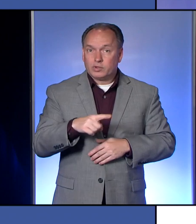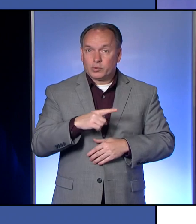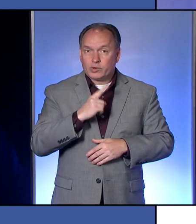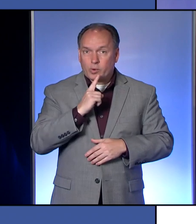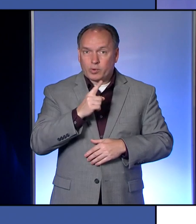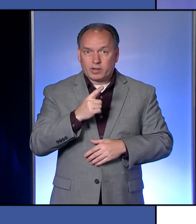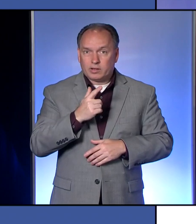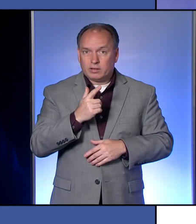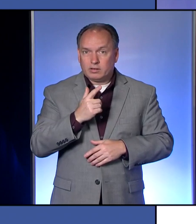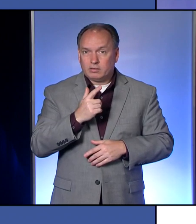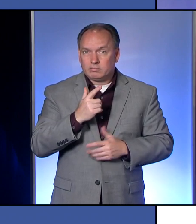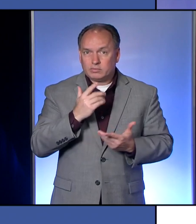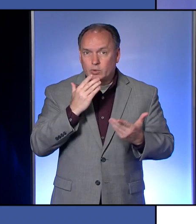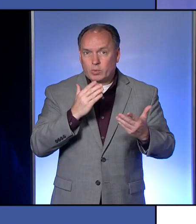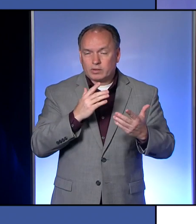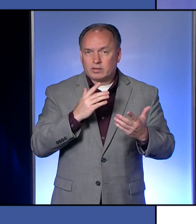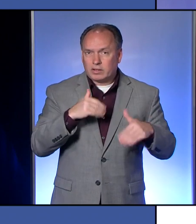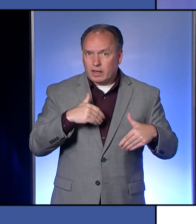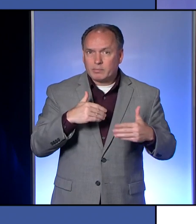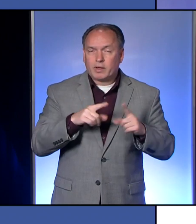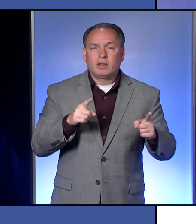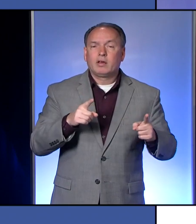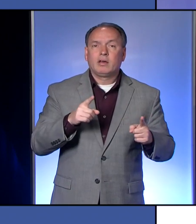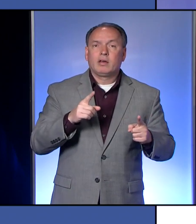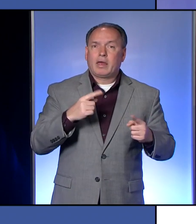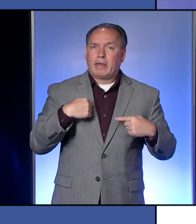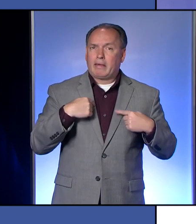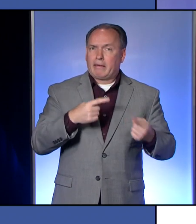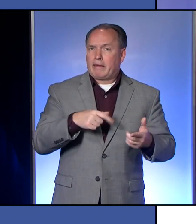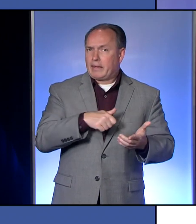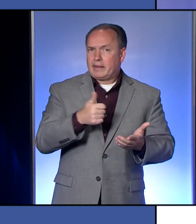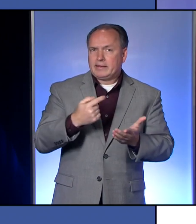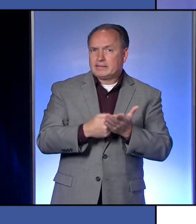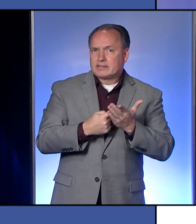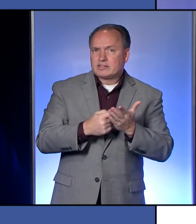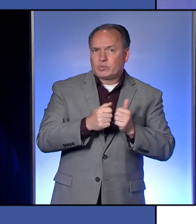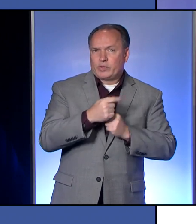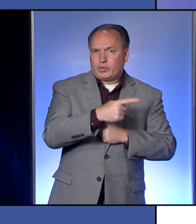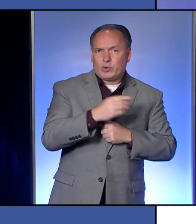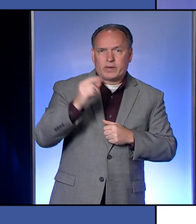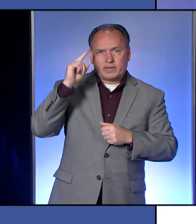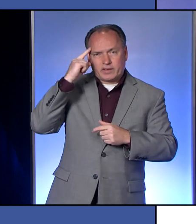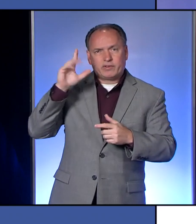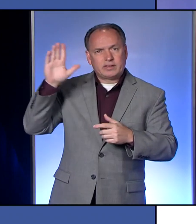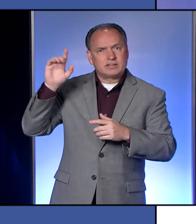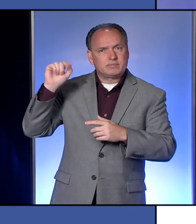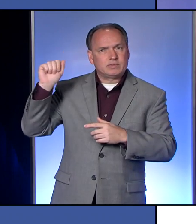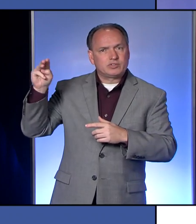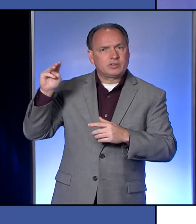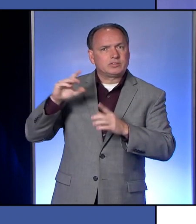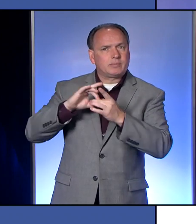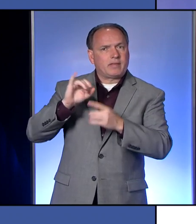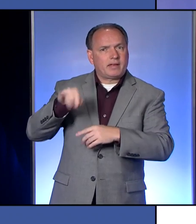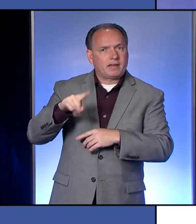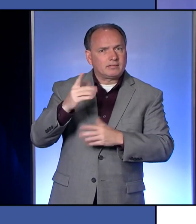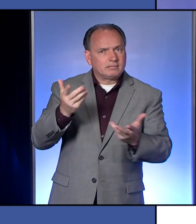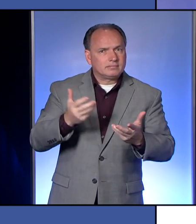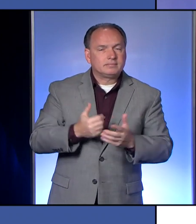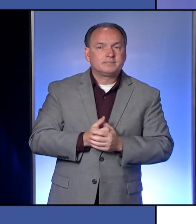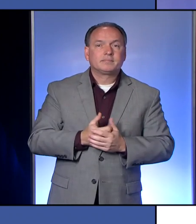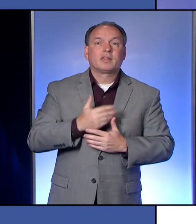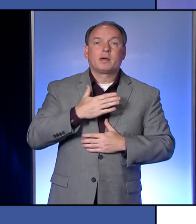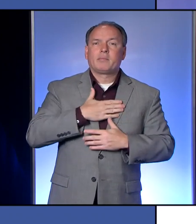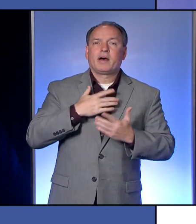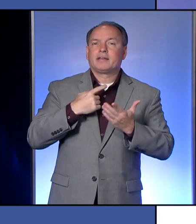wanting to speak about that yet. But I mean, has there been any discussion between you and the governor's administration about that? My